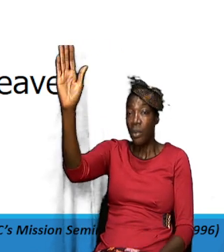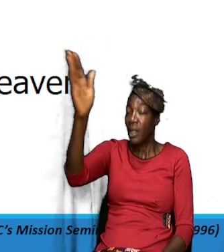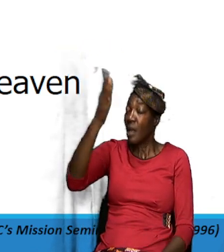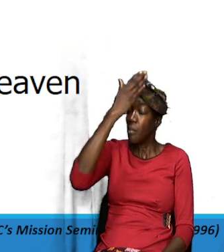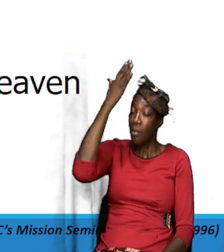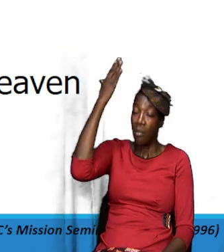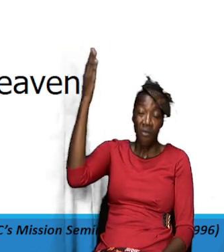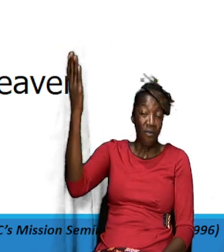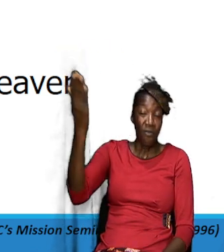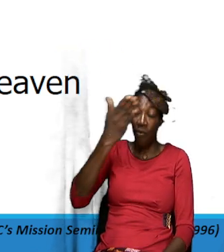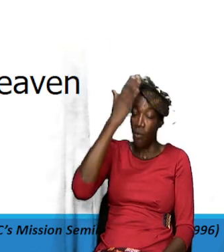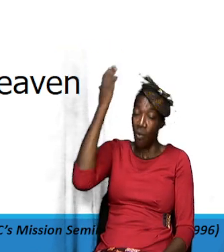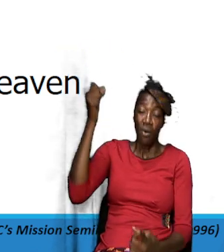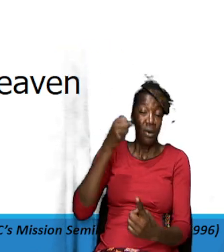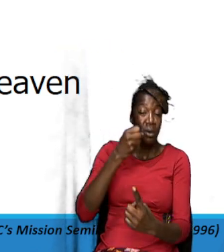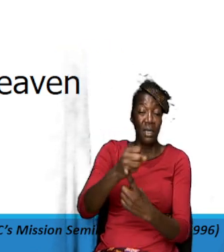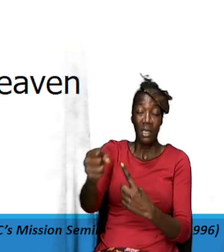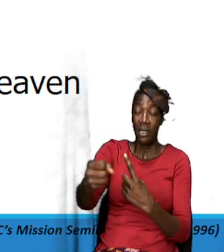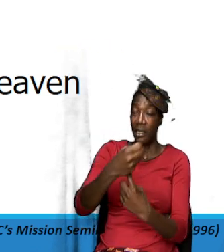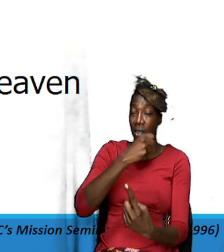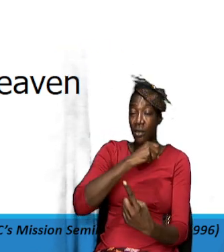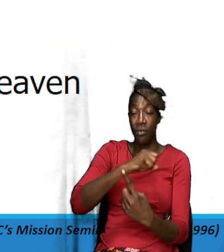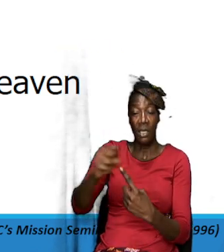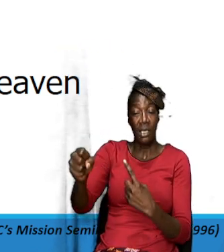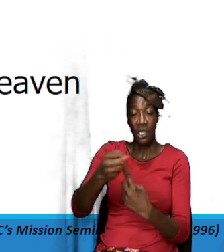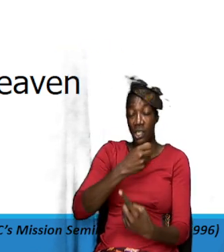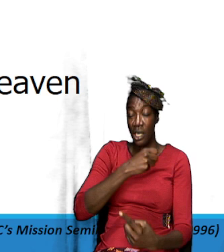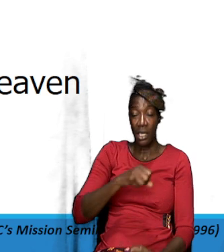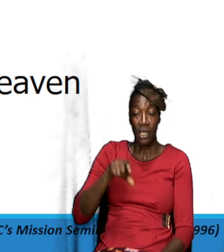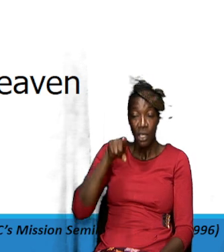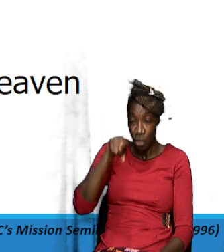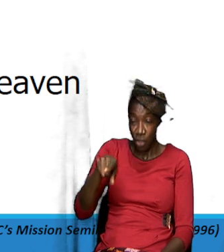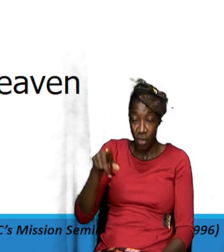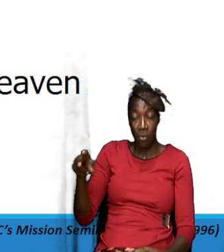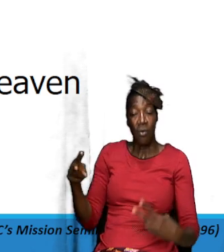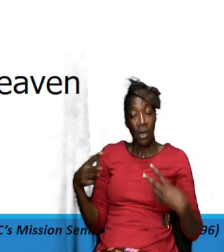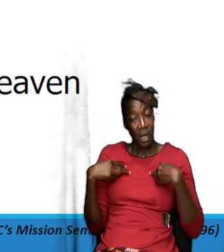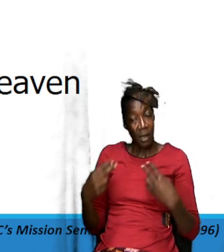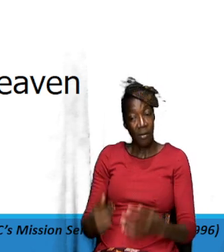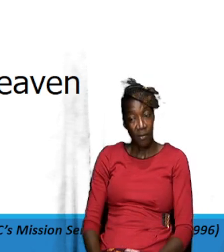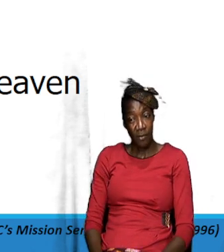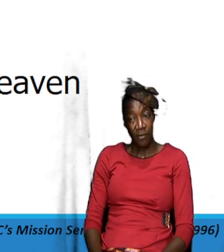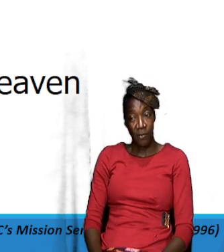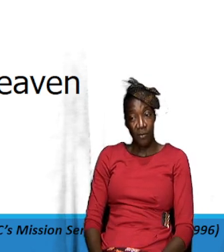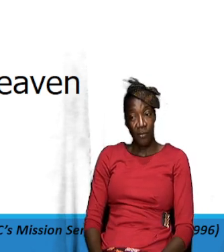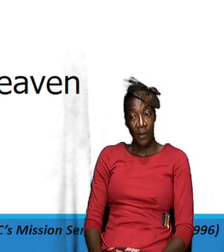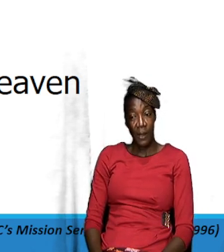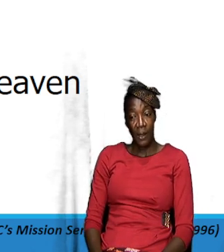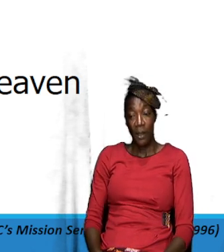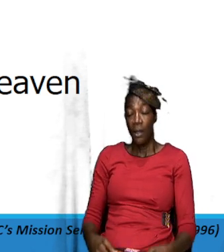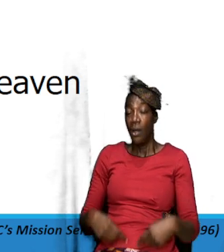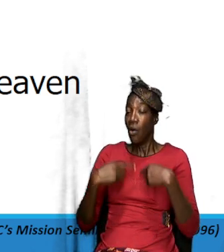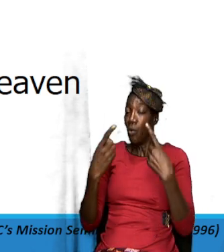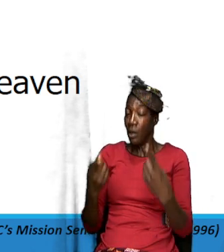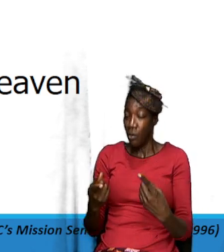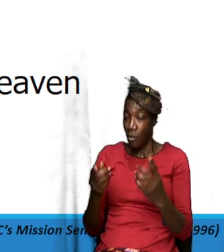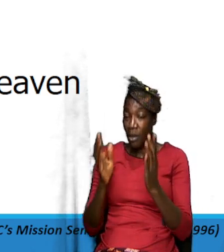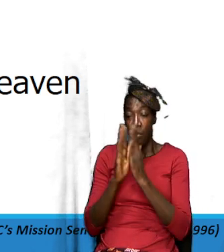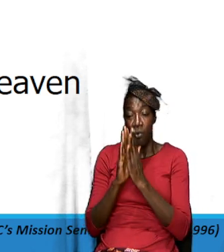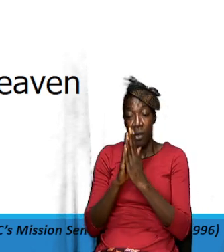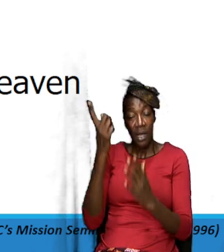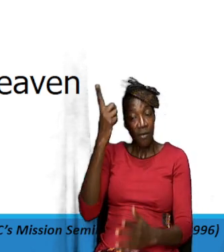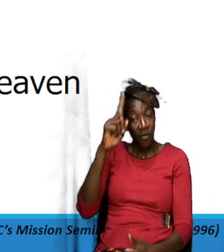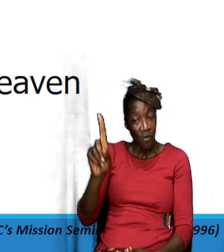situation that you know that you are going to be praying for